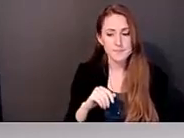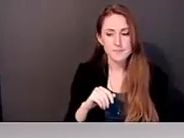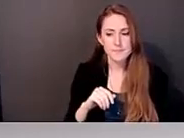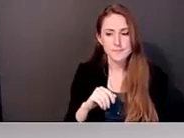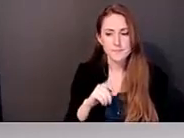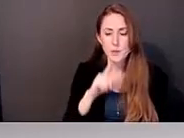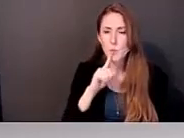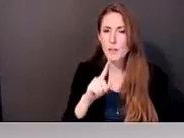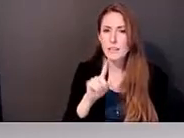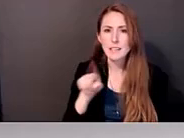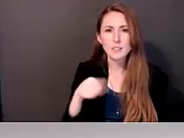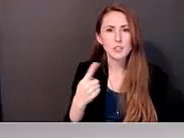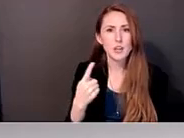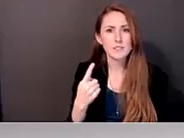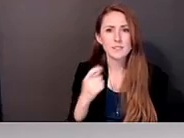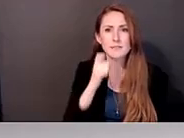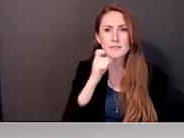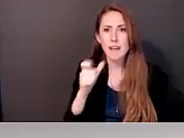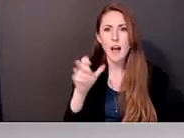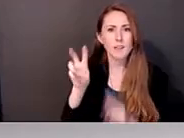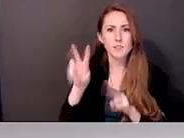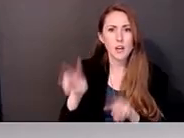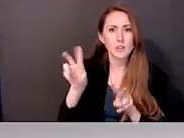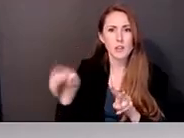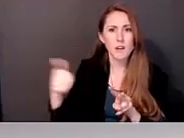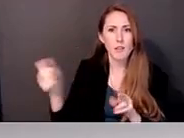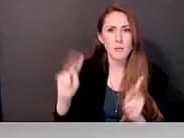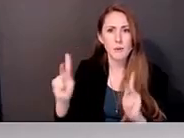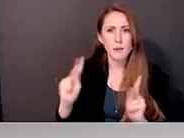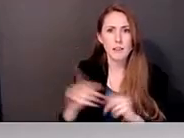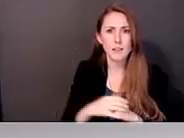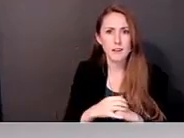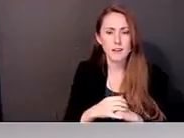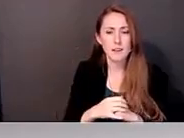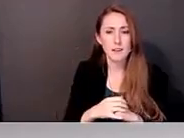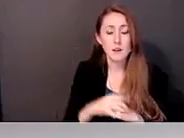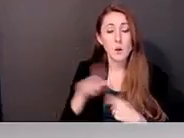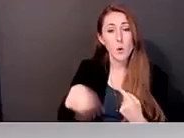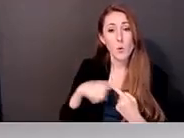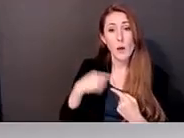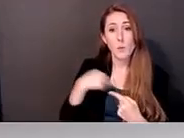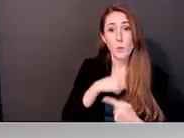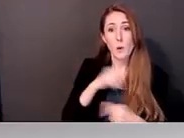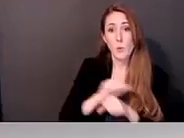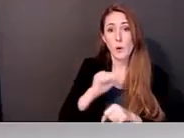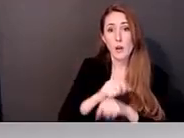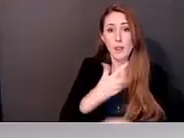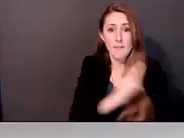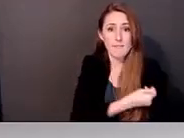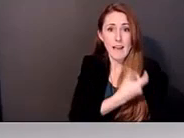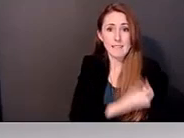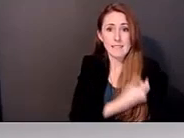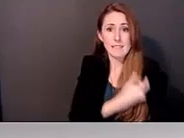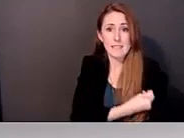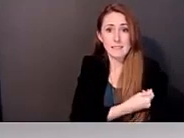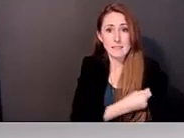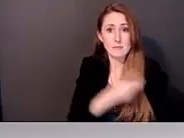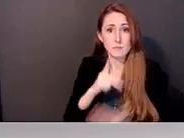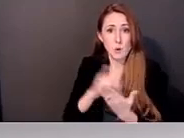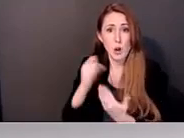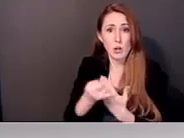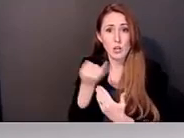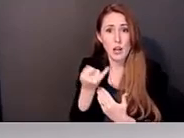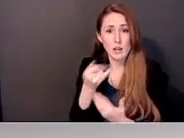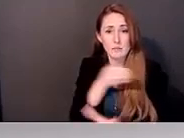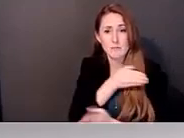people where they are and not judging. When we worked on our vaccine hub project to the tail end of COVID, we were